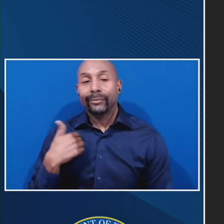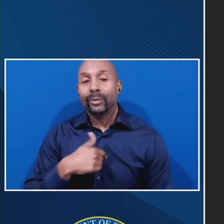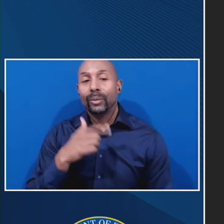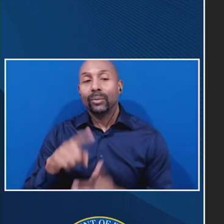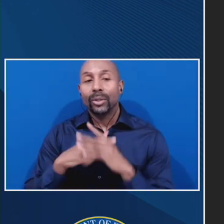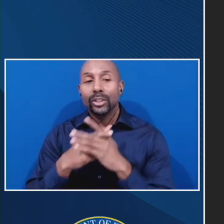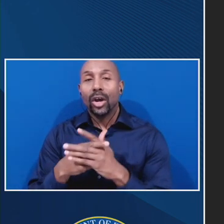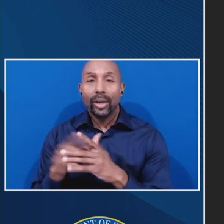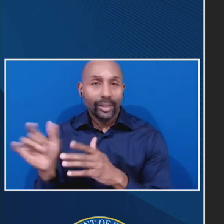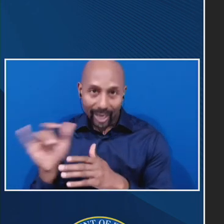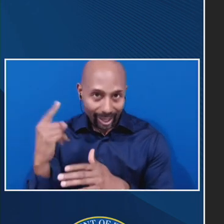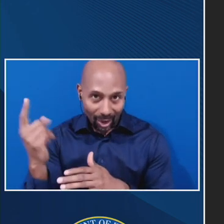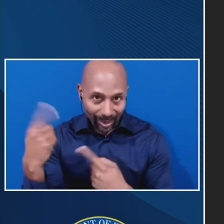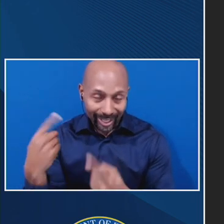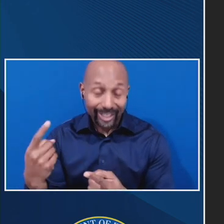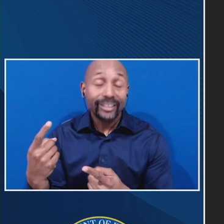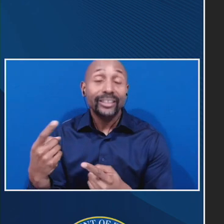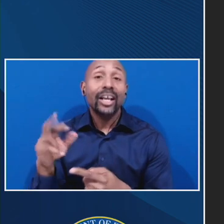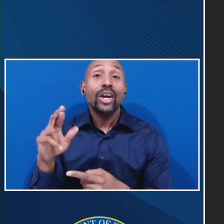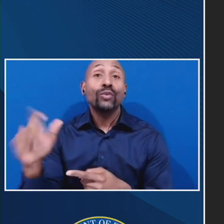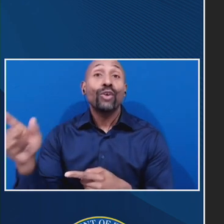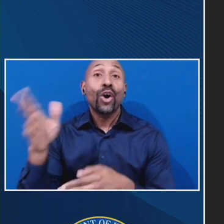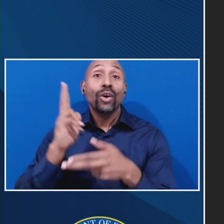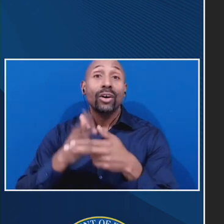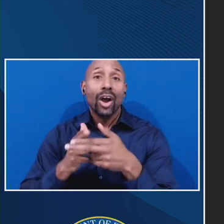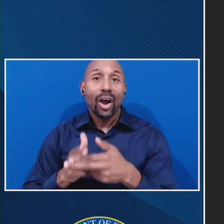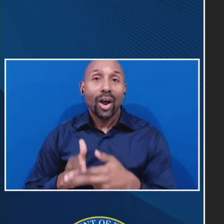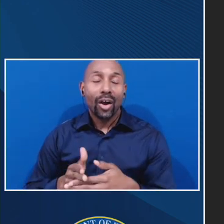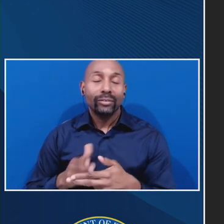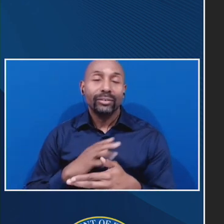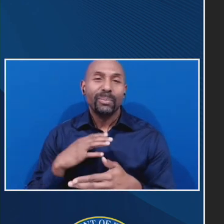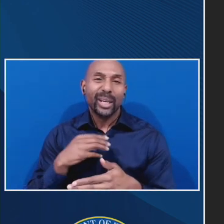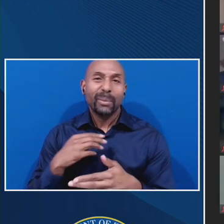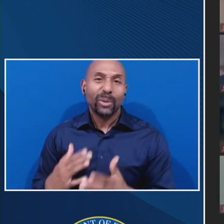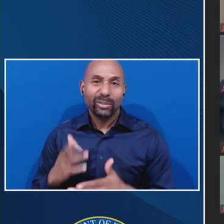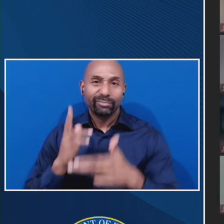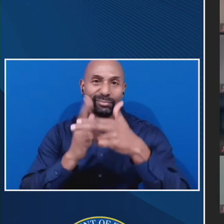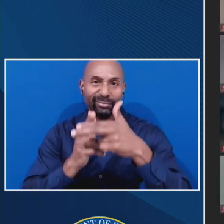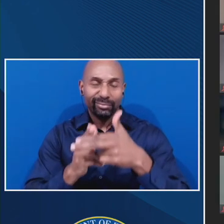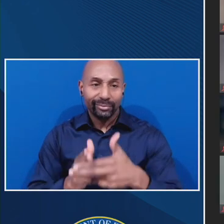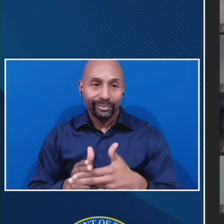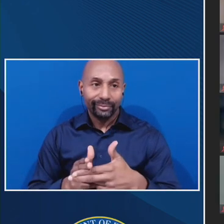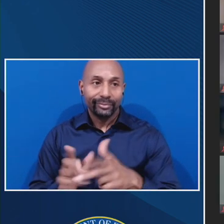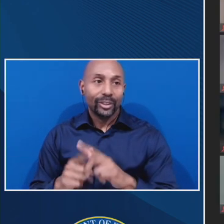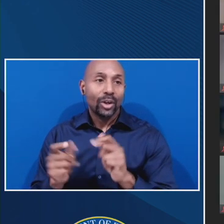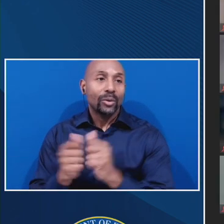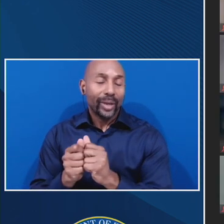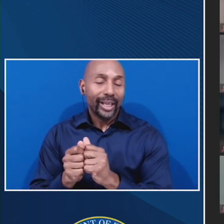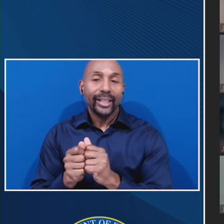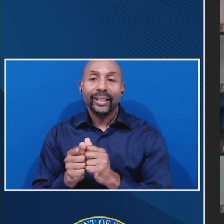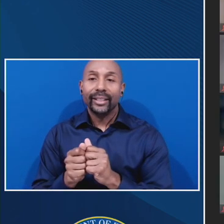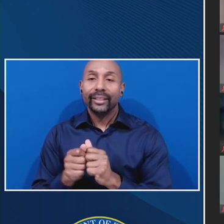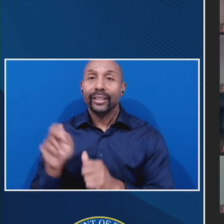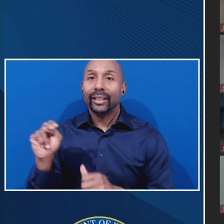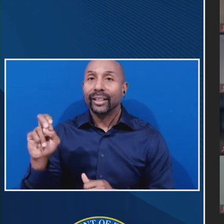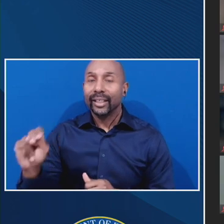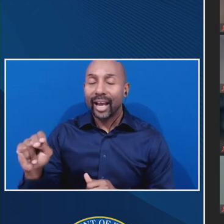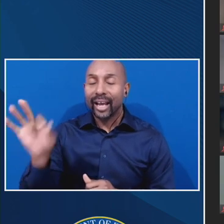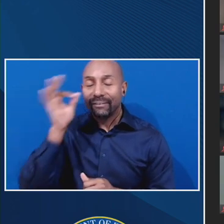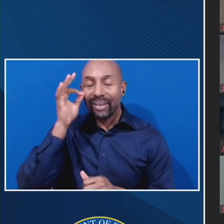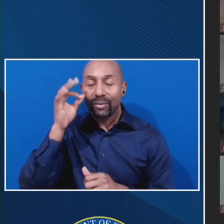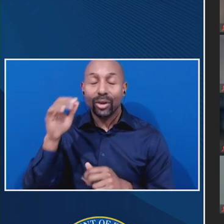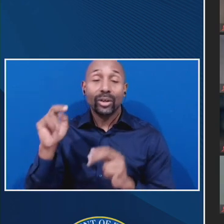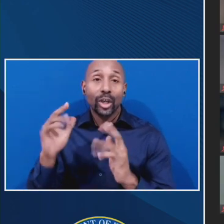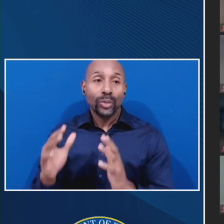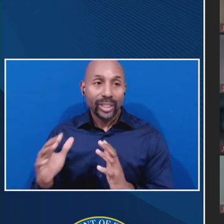we always do, with a roll call of our committee members. We will begin with the non-federal negotiators, beginning